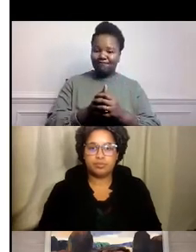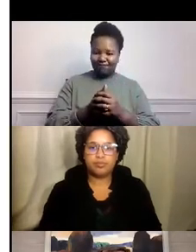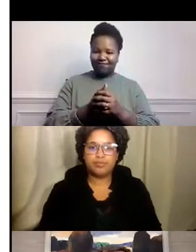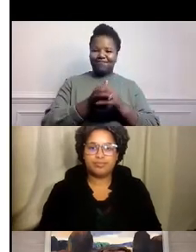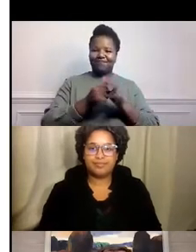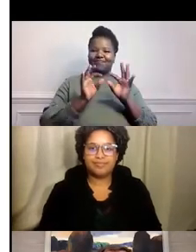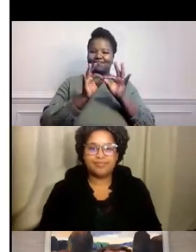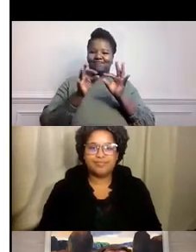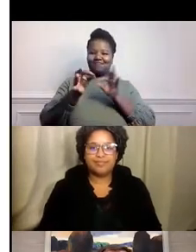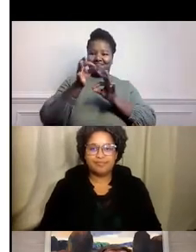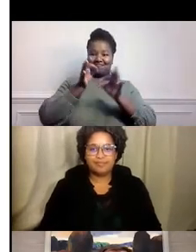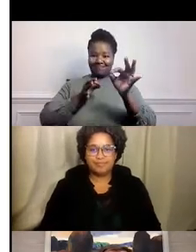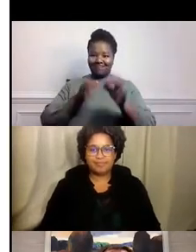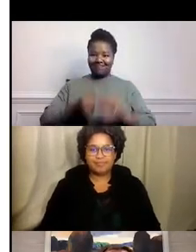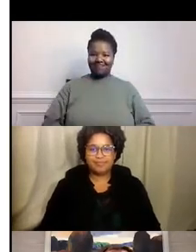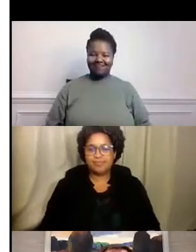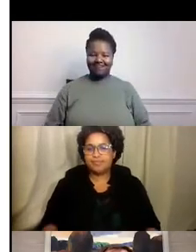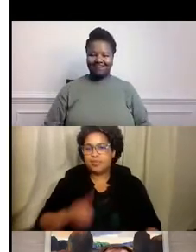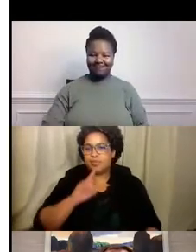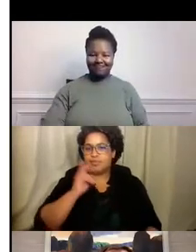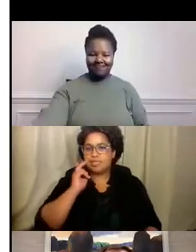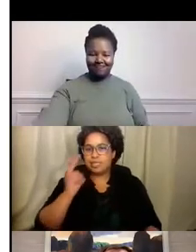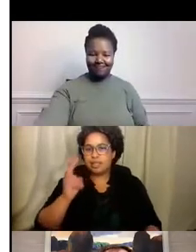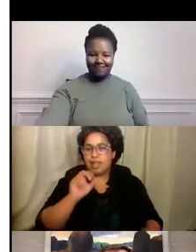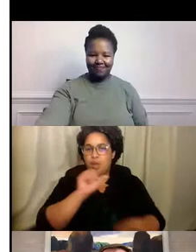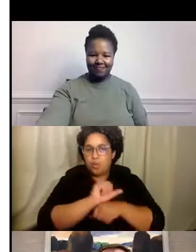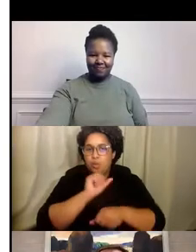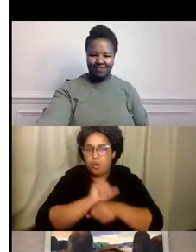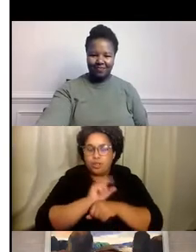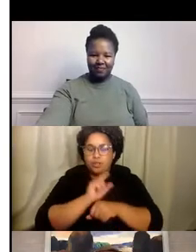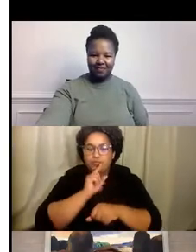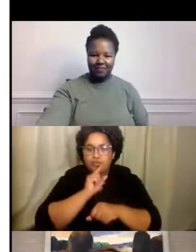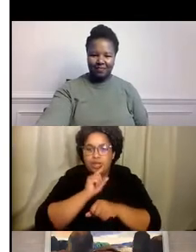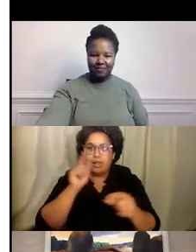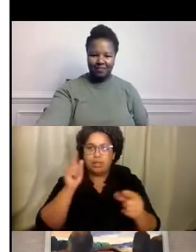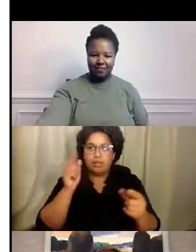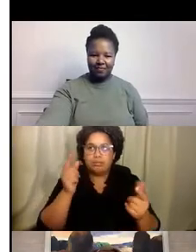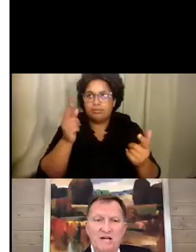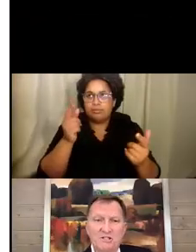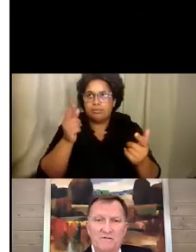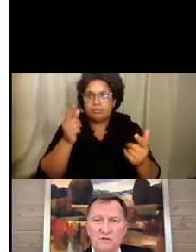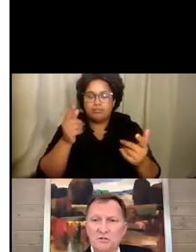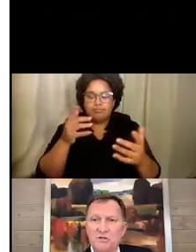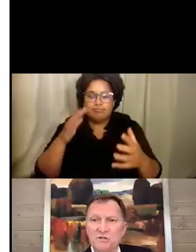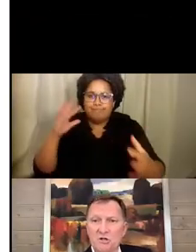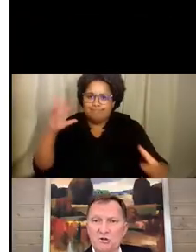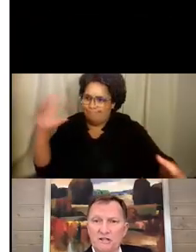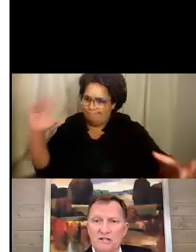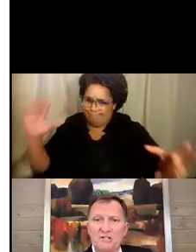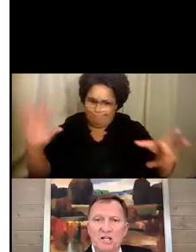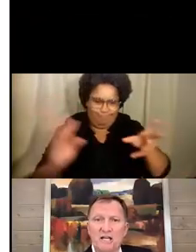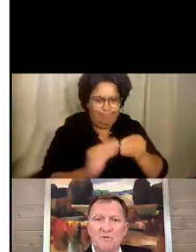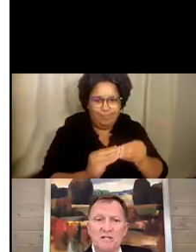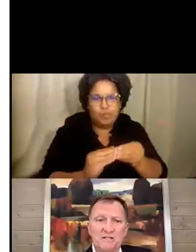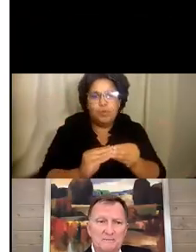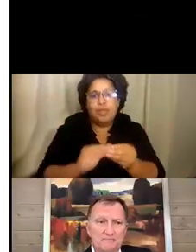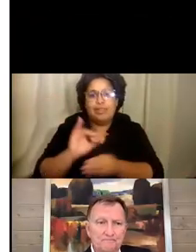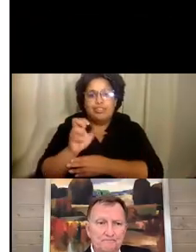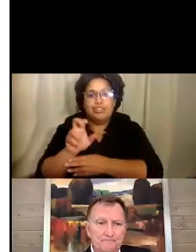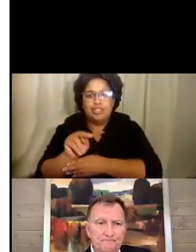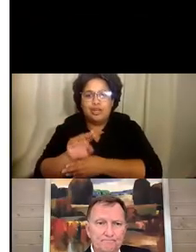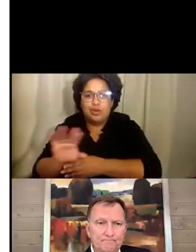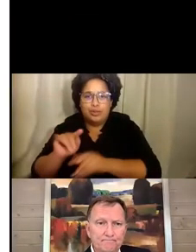with Jen and her team going through scenario planning for us and how we imagine the future. So I'll go to the next slide, please.